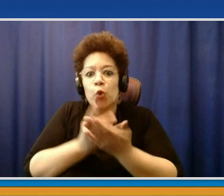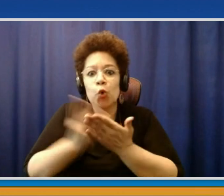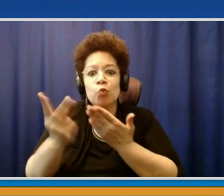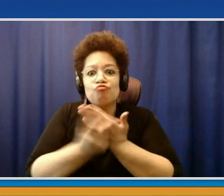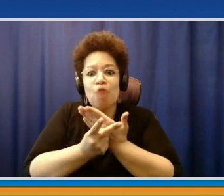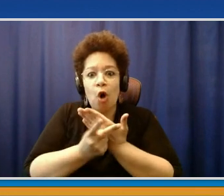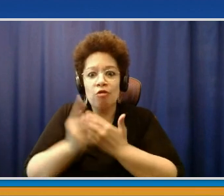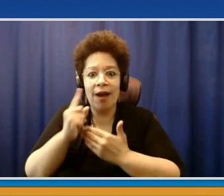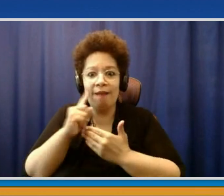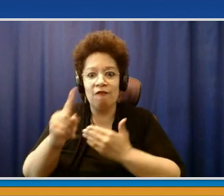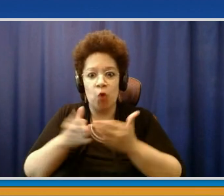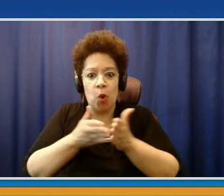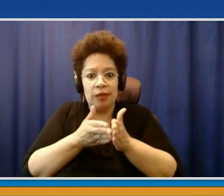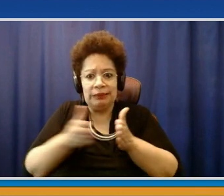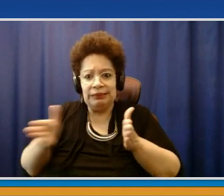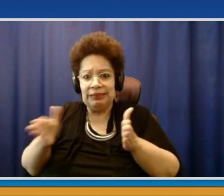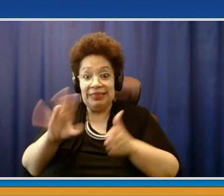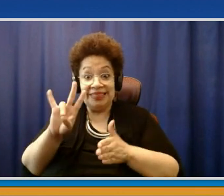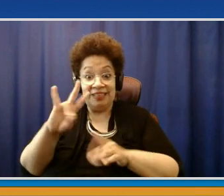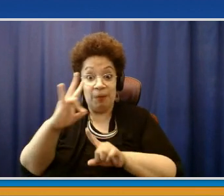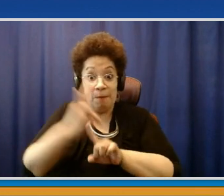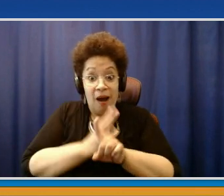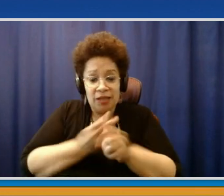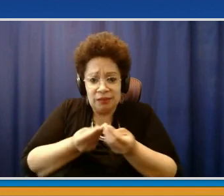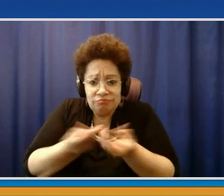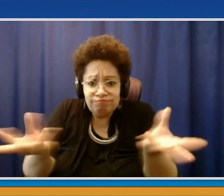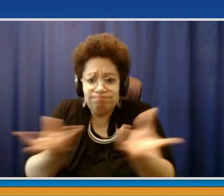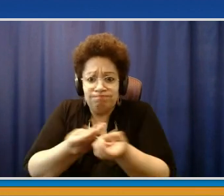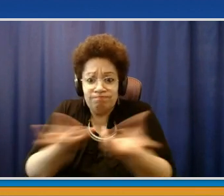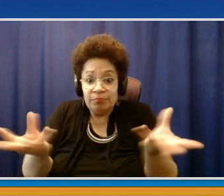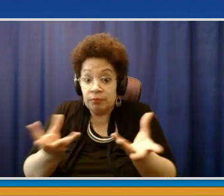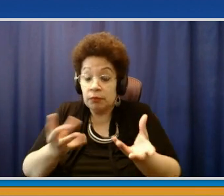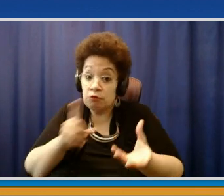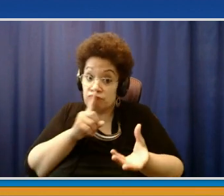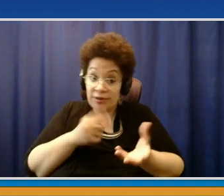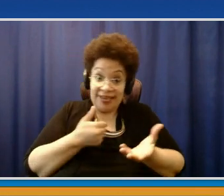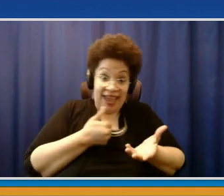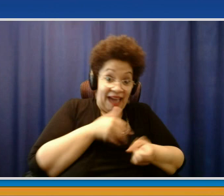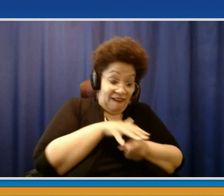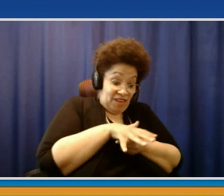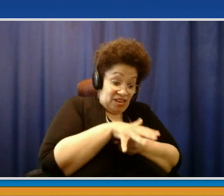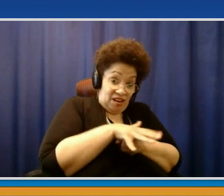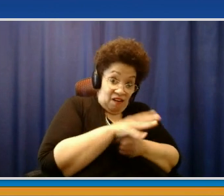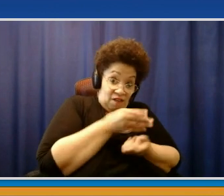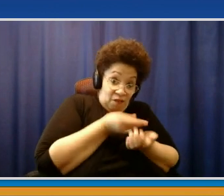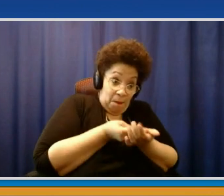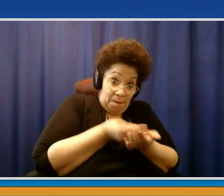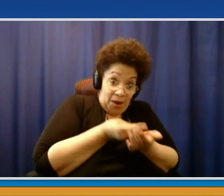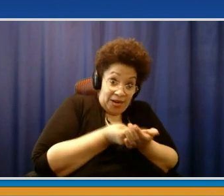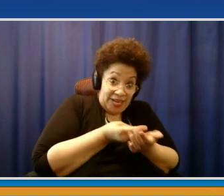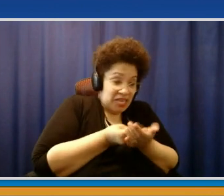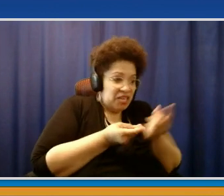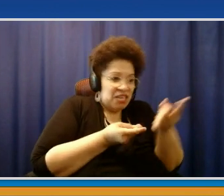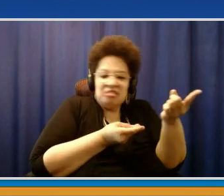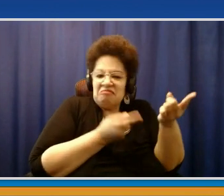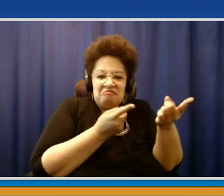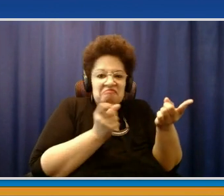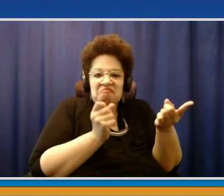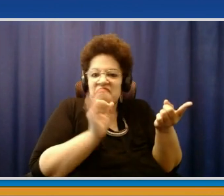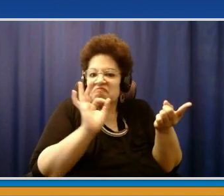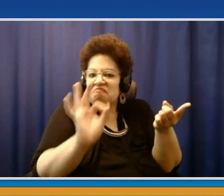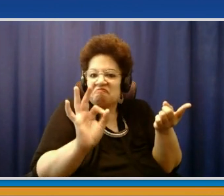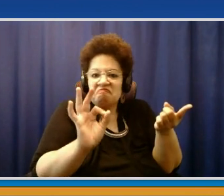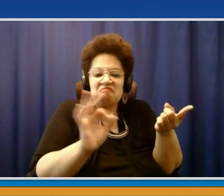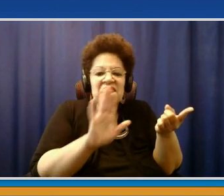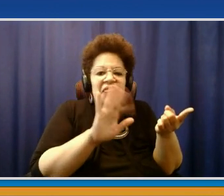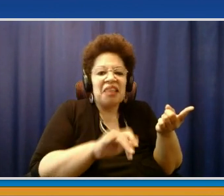didn't have the cash actually to do it. I went over to the Lions. I'm a long time Lions Club member. And they ran a GoFundMe page, they collected $65